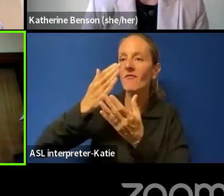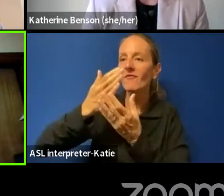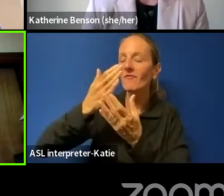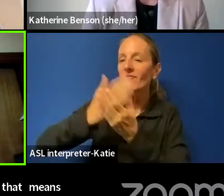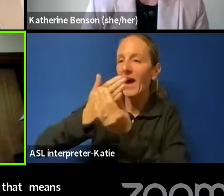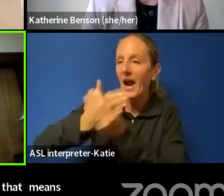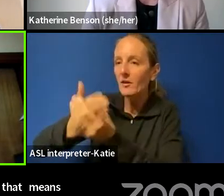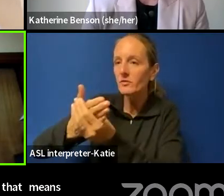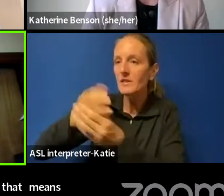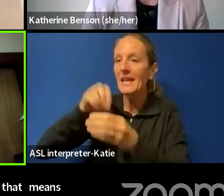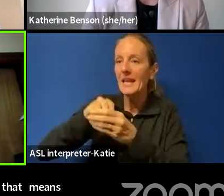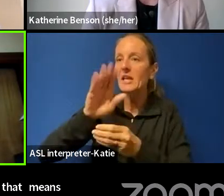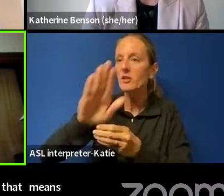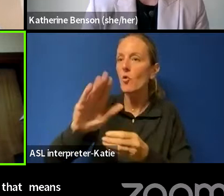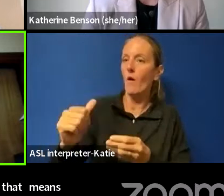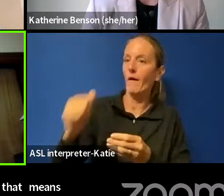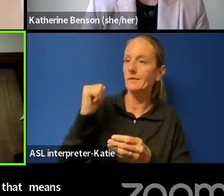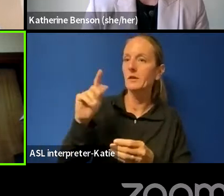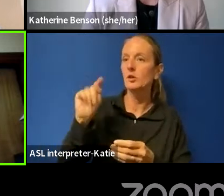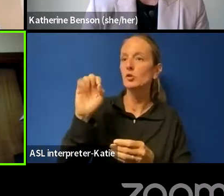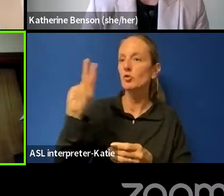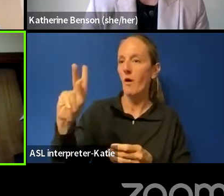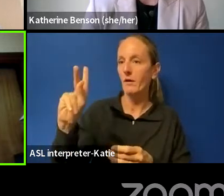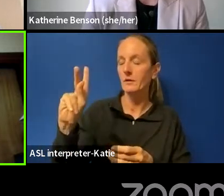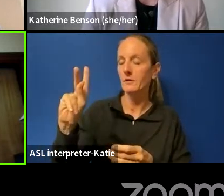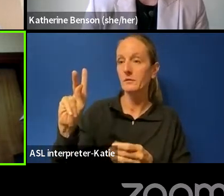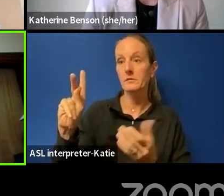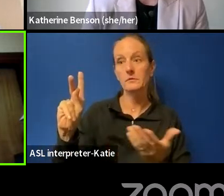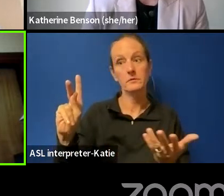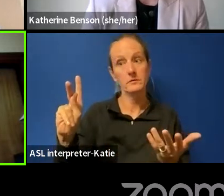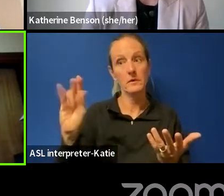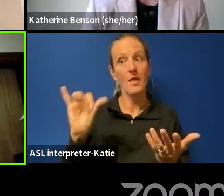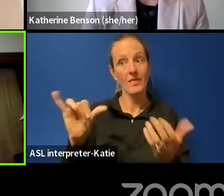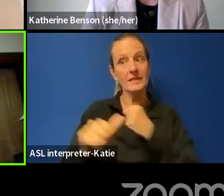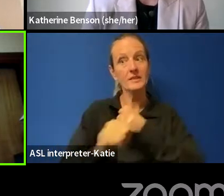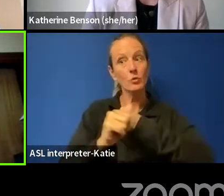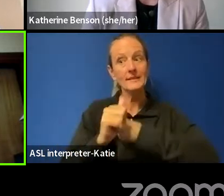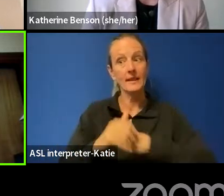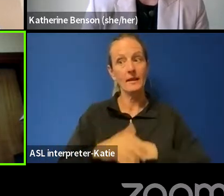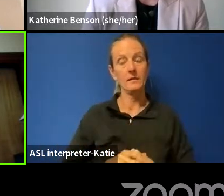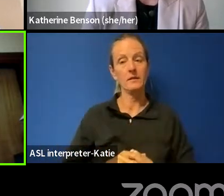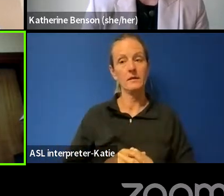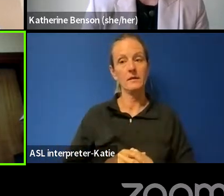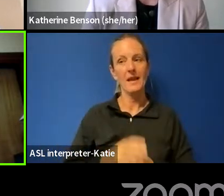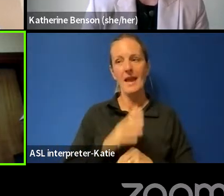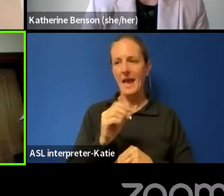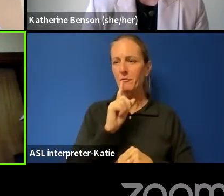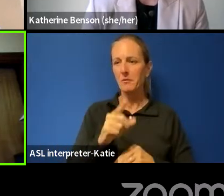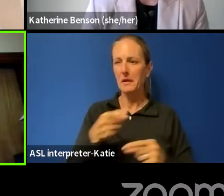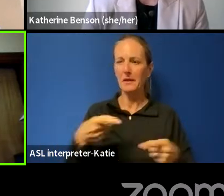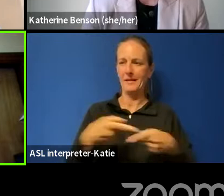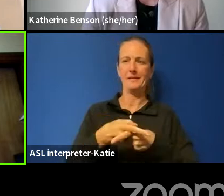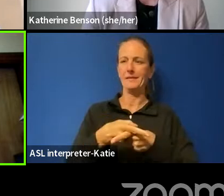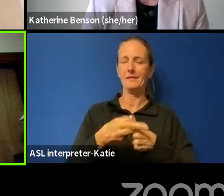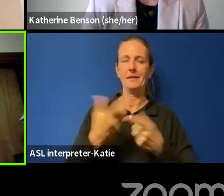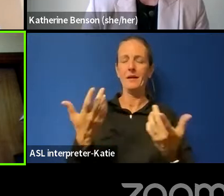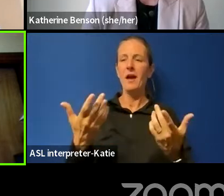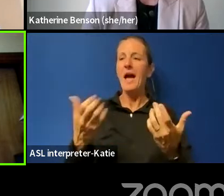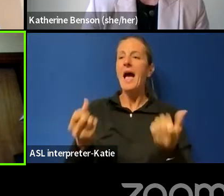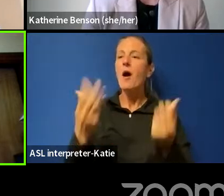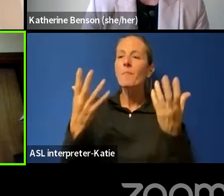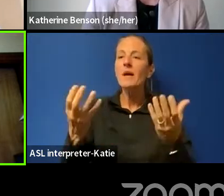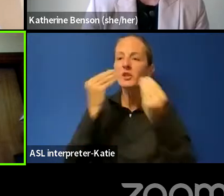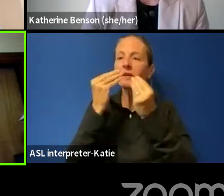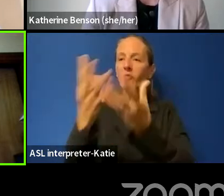pretty risky and counterintuitive when you think about how much information we have on our cell phones.